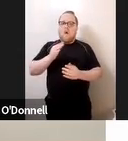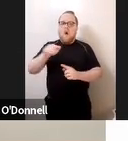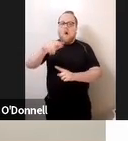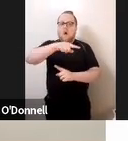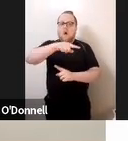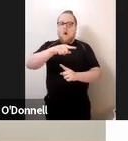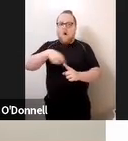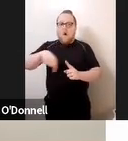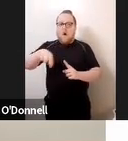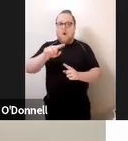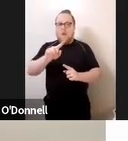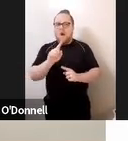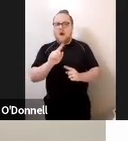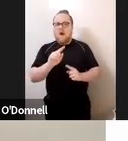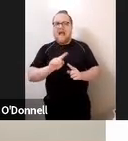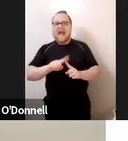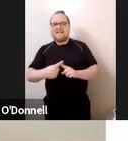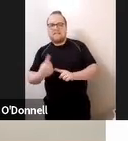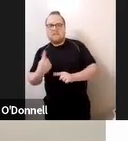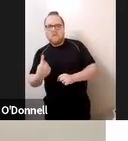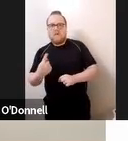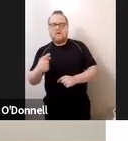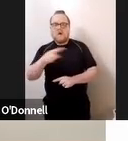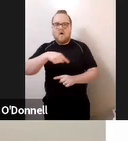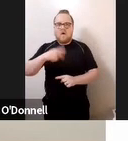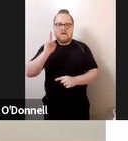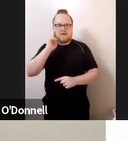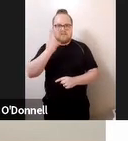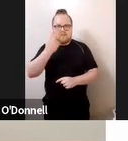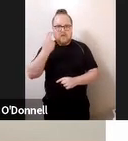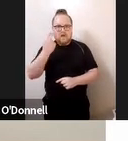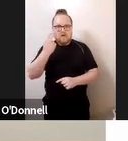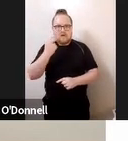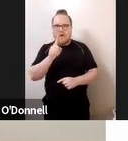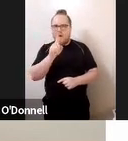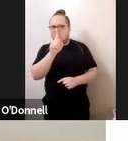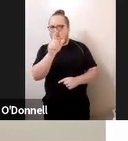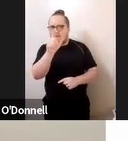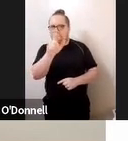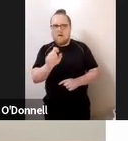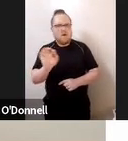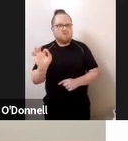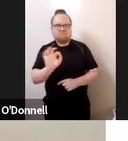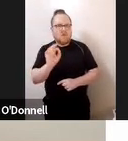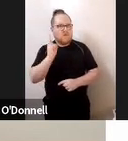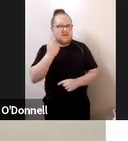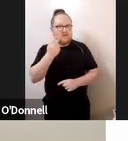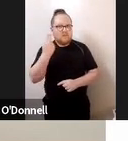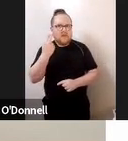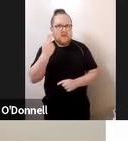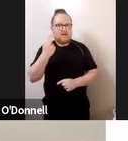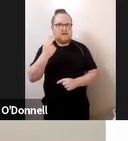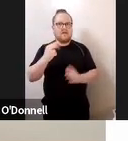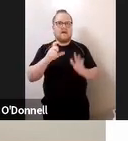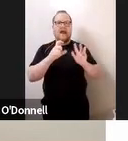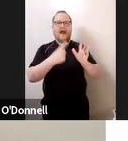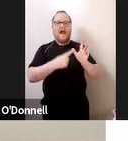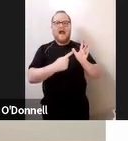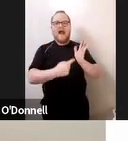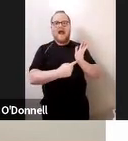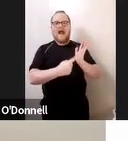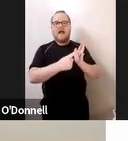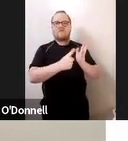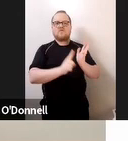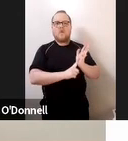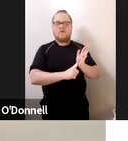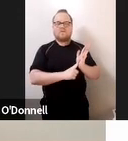is deafblind the only one that wouldn't be considered deafblind is attle and